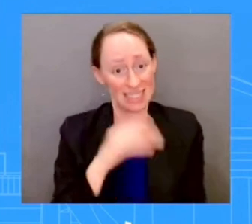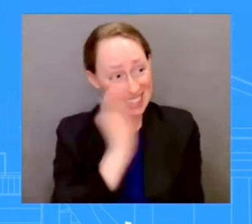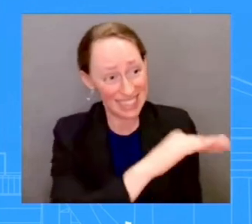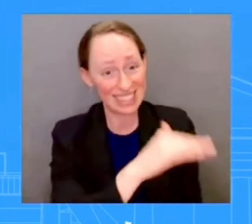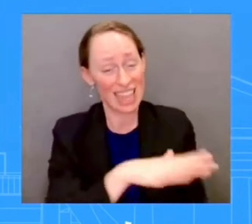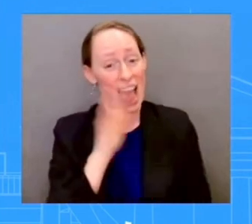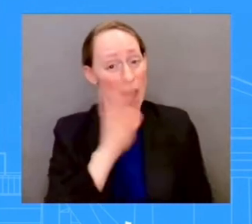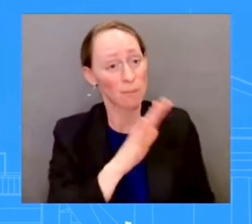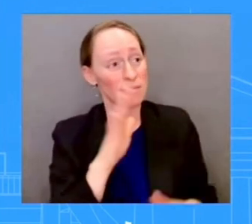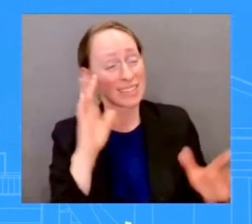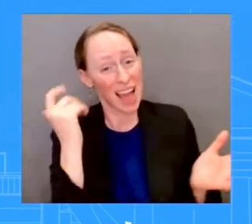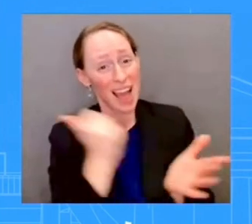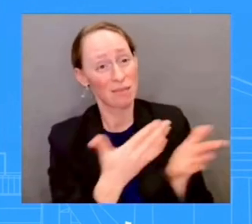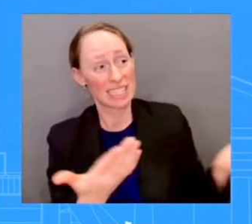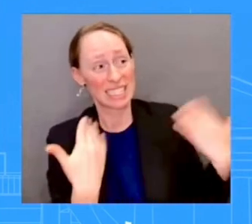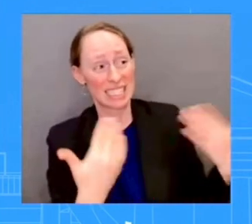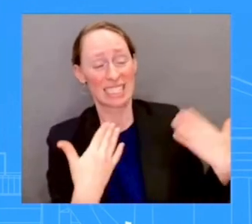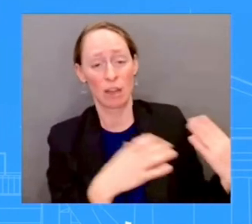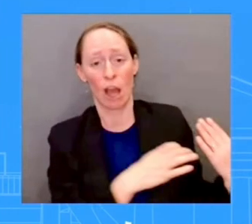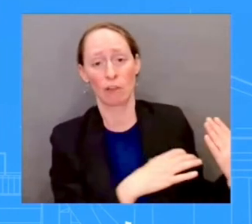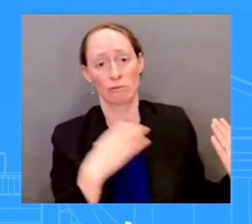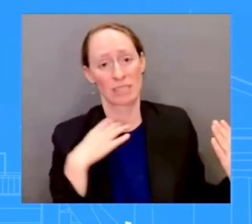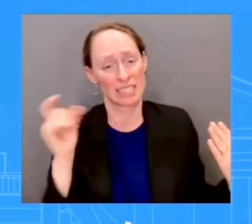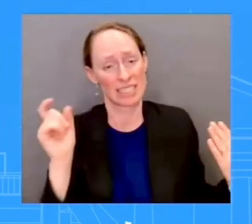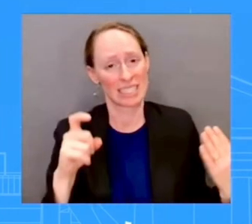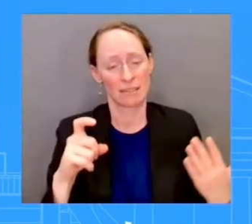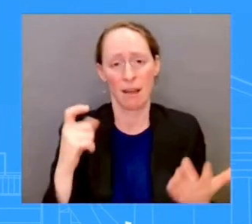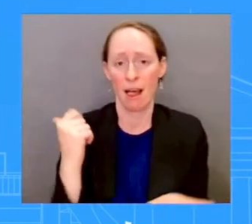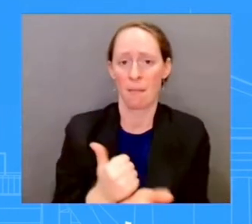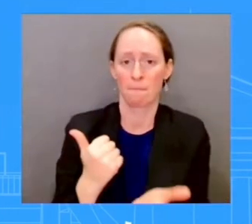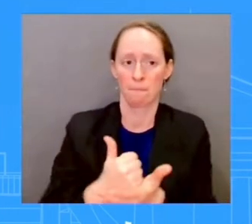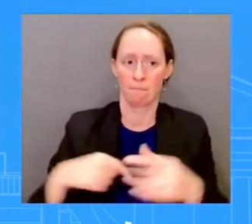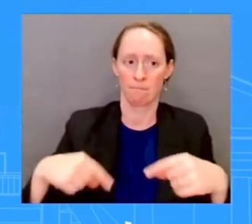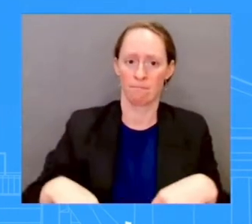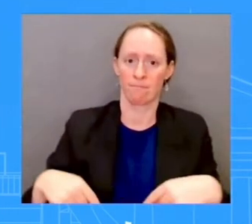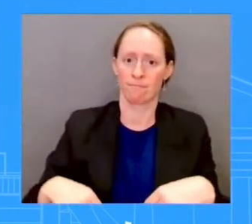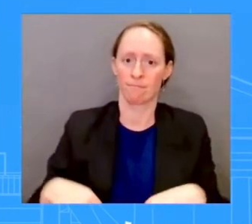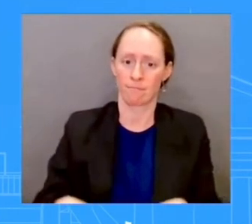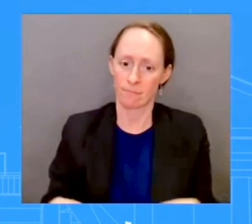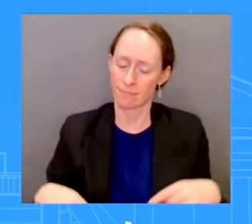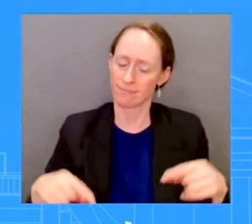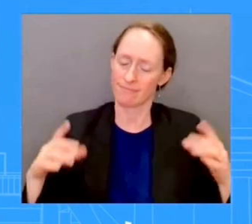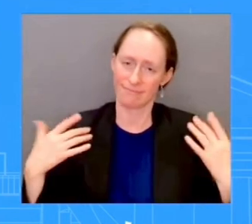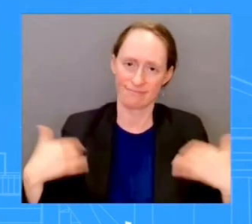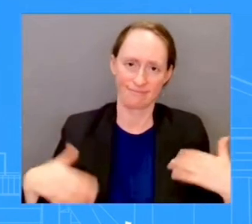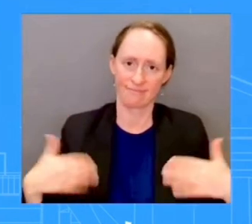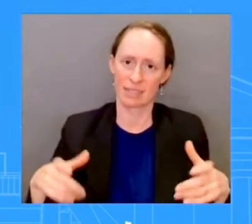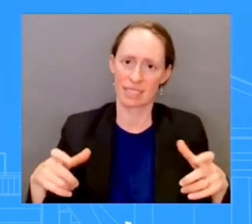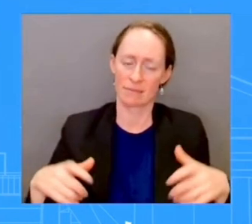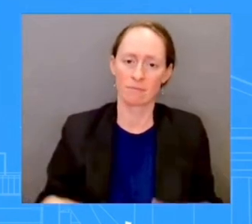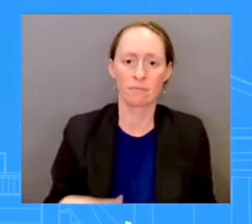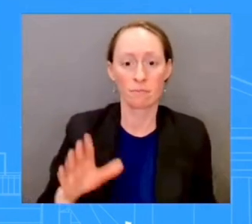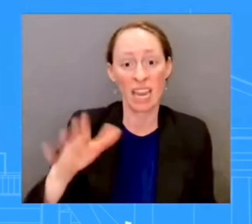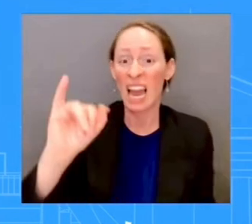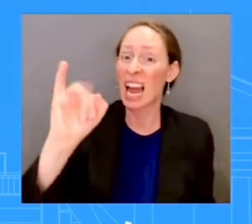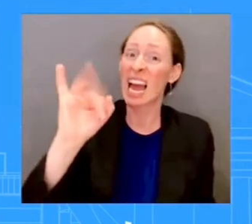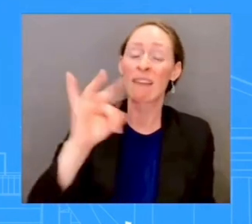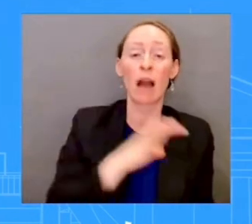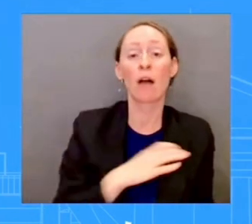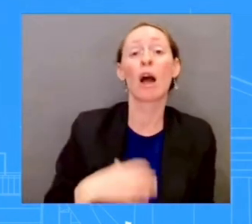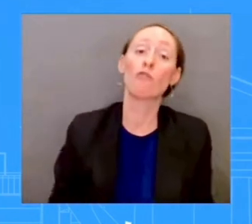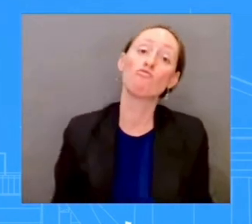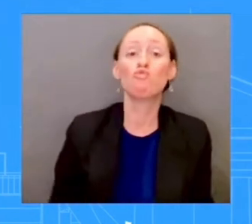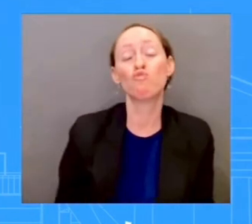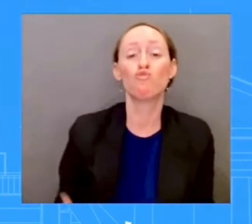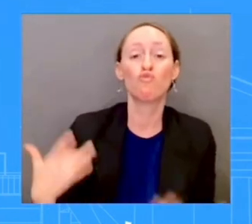actually come together in a bipartisan way to fix this issue. But if they don't... Like I said, we're going to continue to do what we can, right?